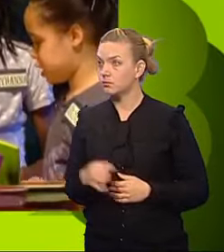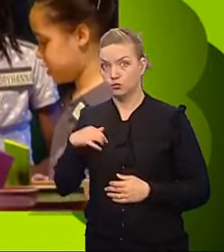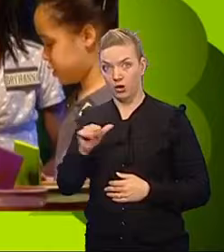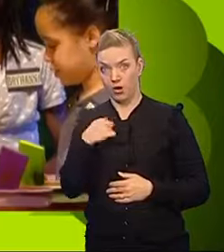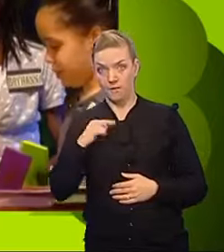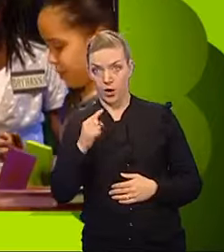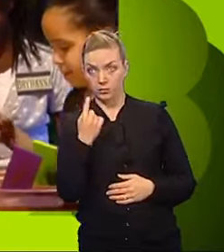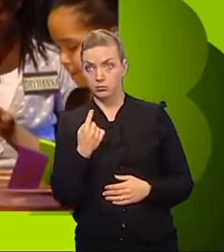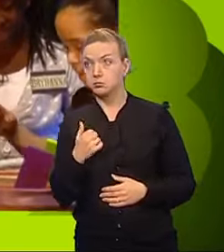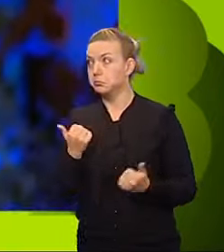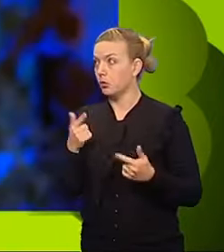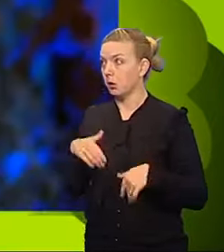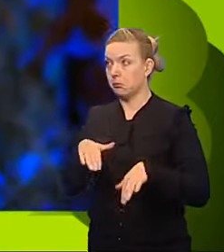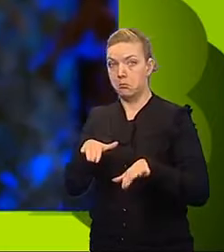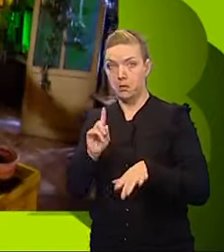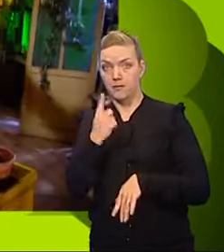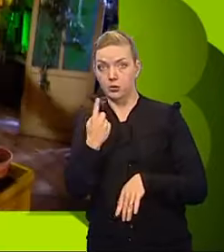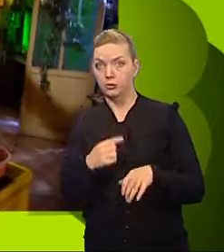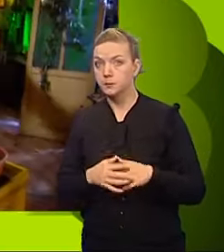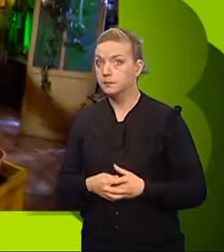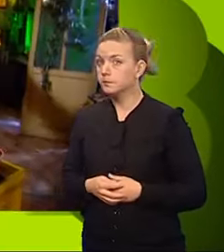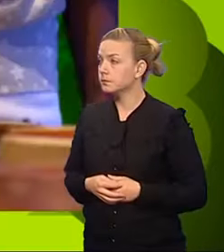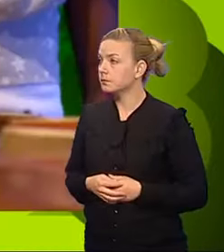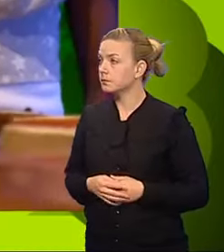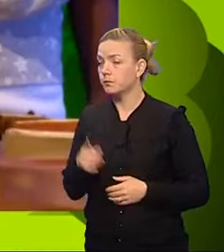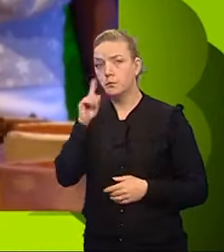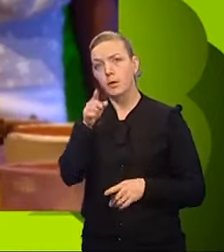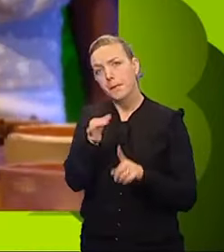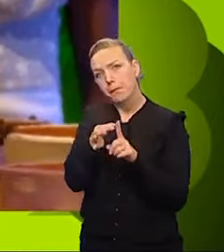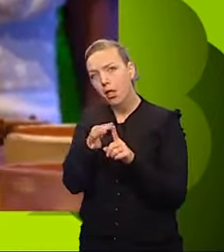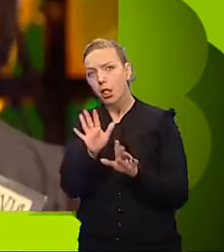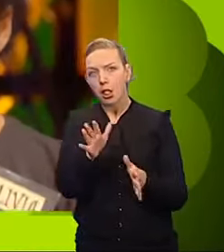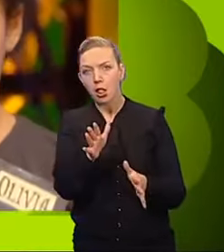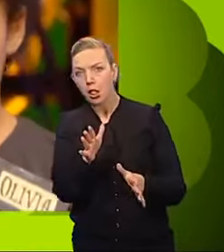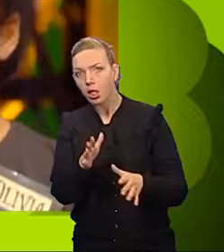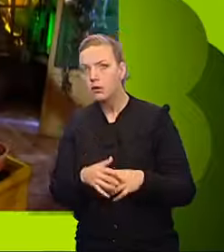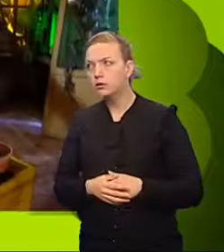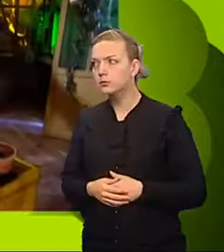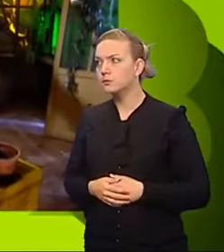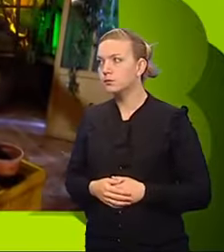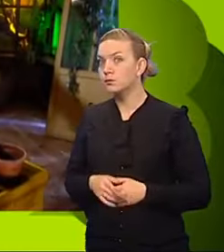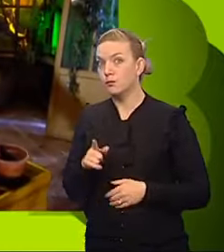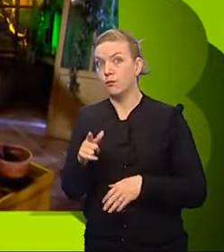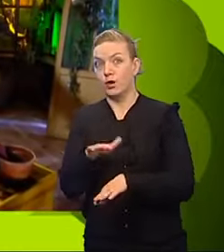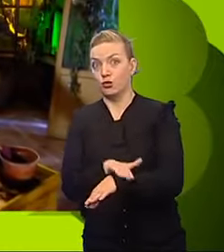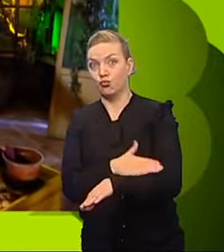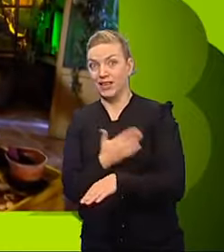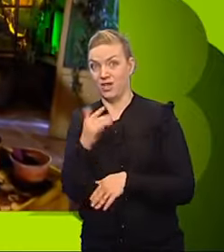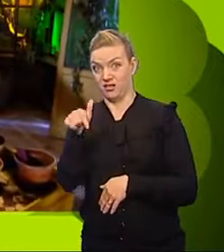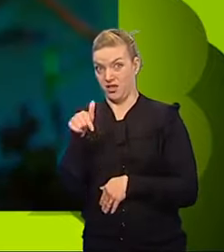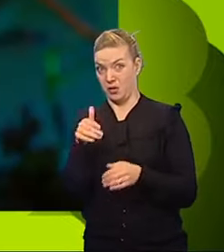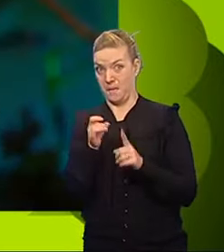first? Shall I go, didn't you? Okay, Brianna. Purple looks good. Green Fingers is in the purple pot.